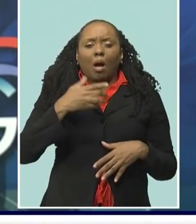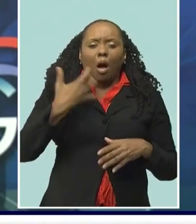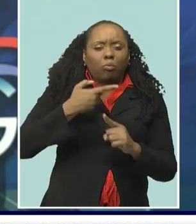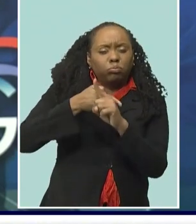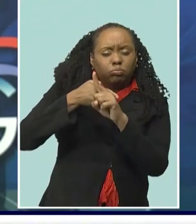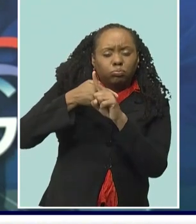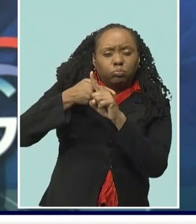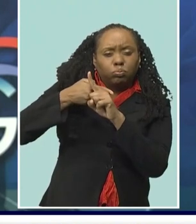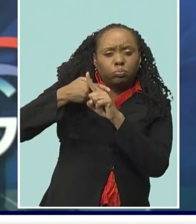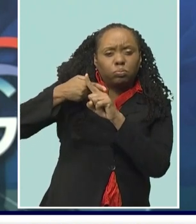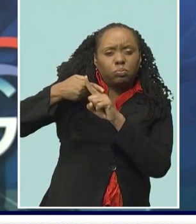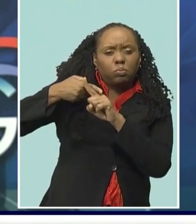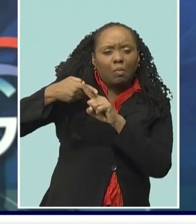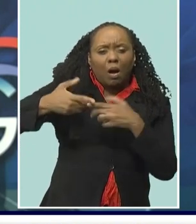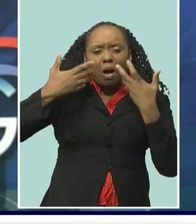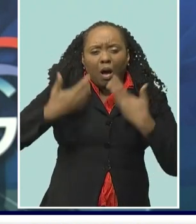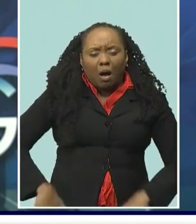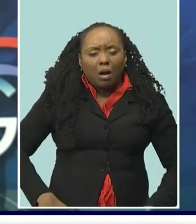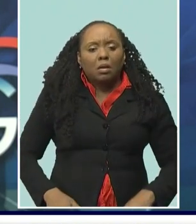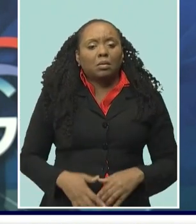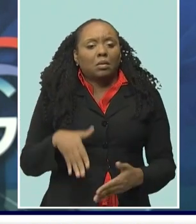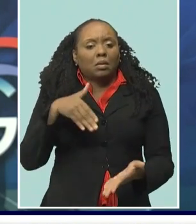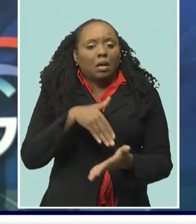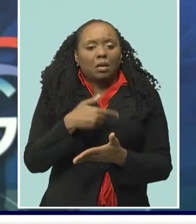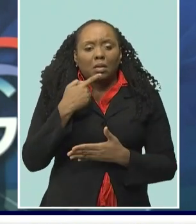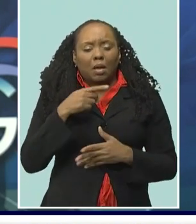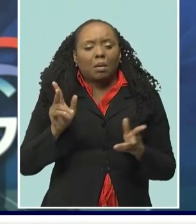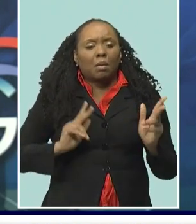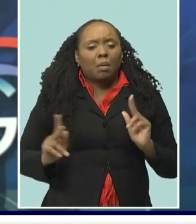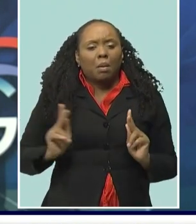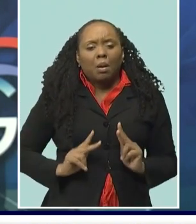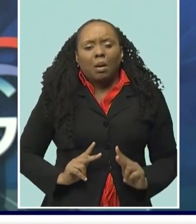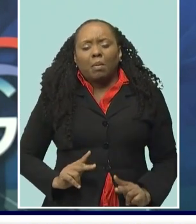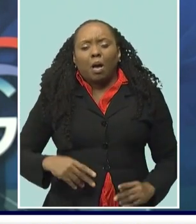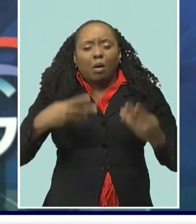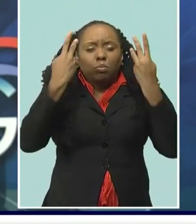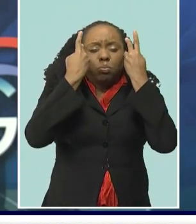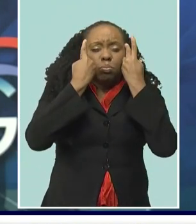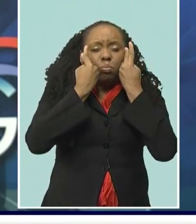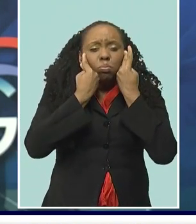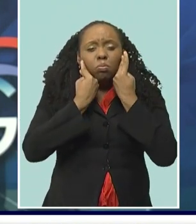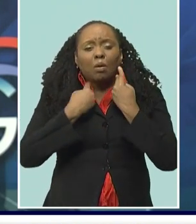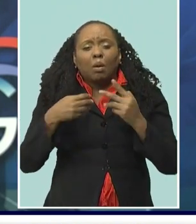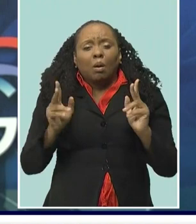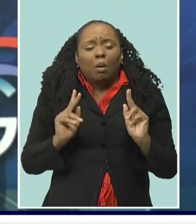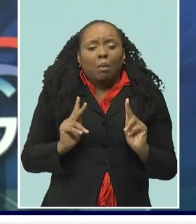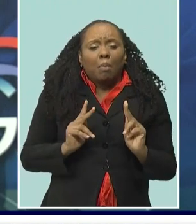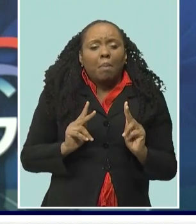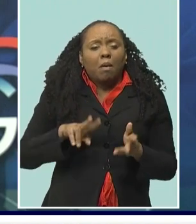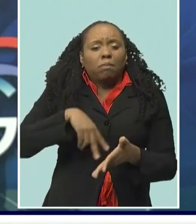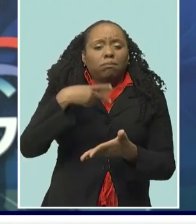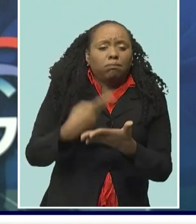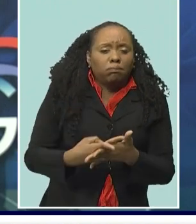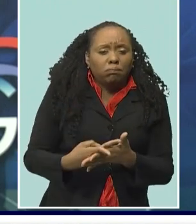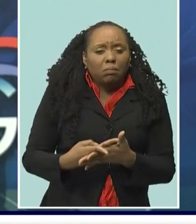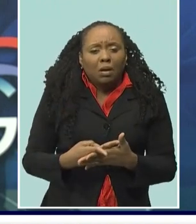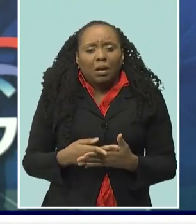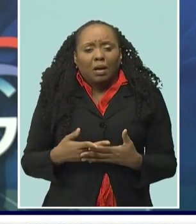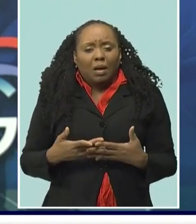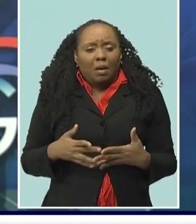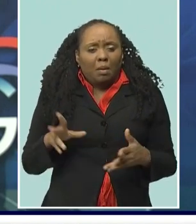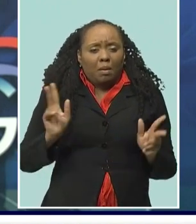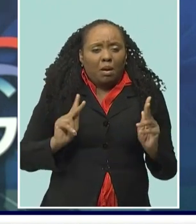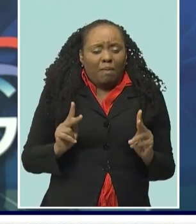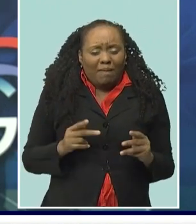global temperature records fall. Now, Dr. Adrian Lord called attention to heat strokes, heat cramps, and other heat fainting, noting those at